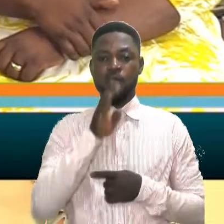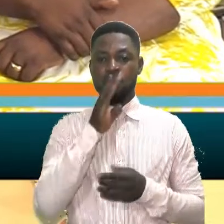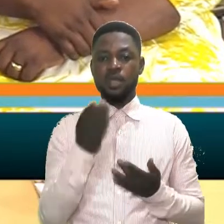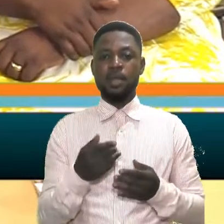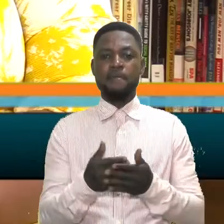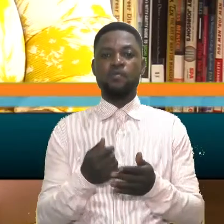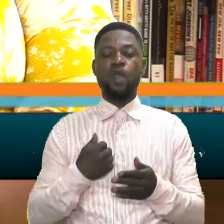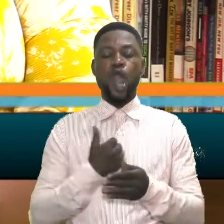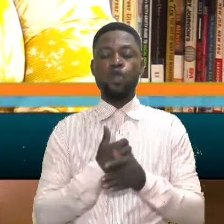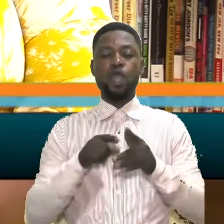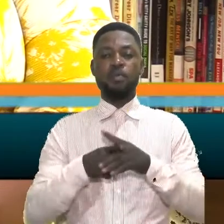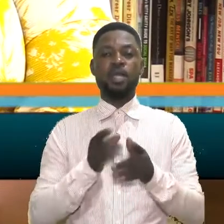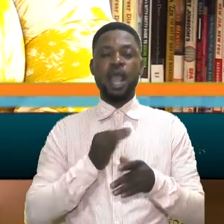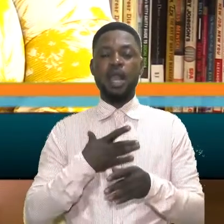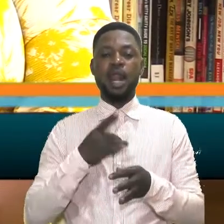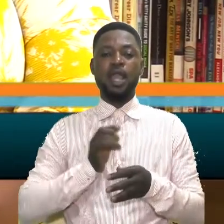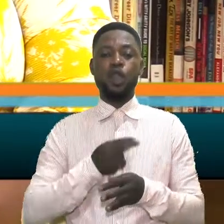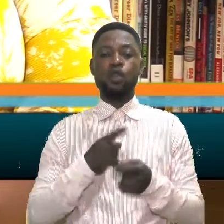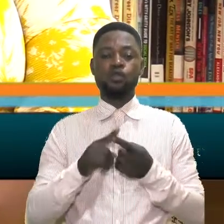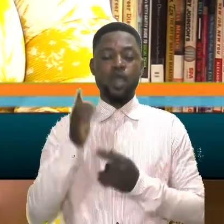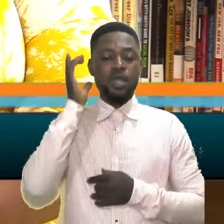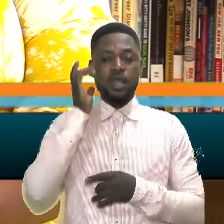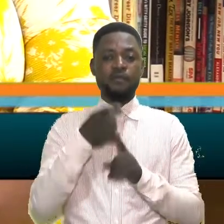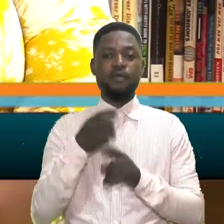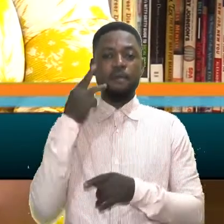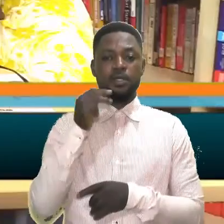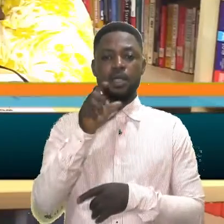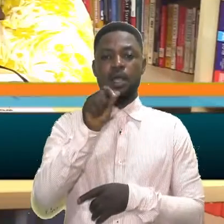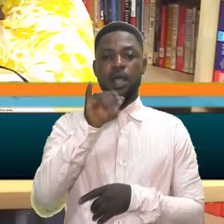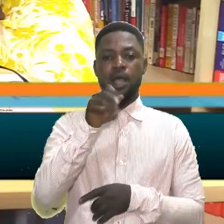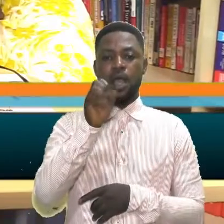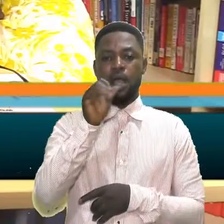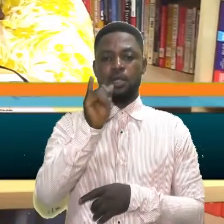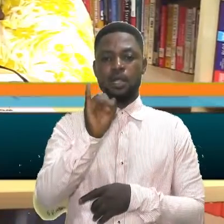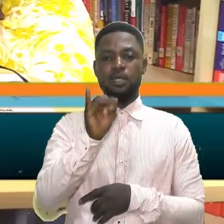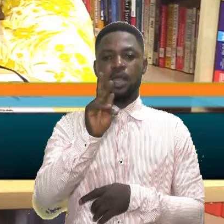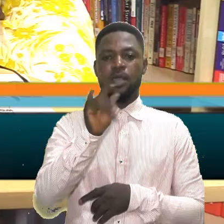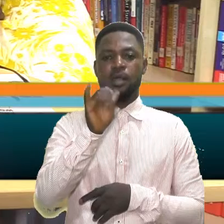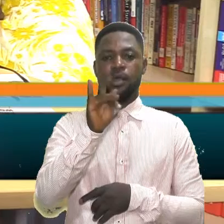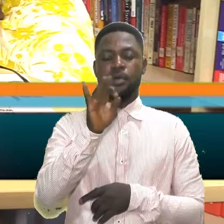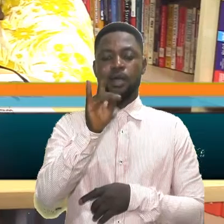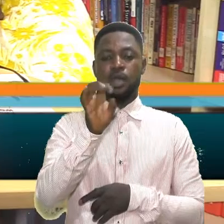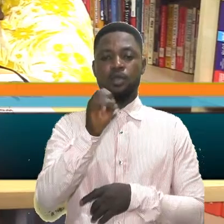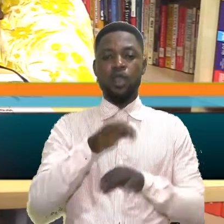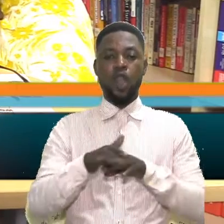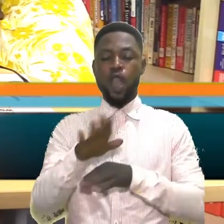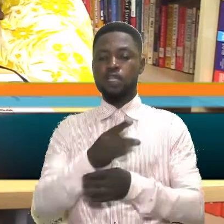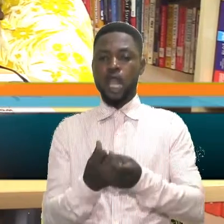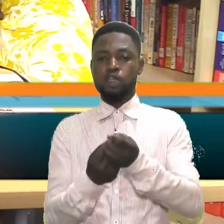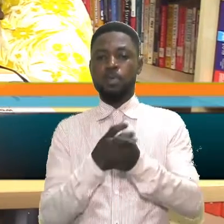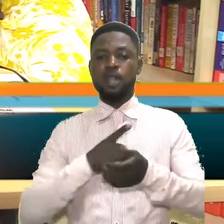here today with us. So before we begin, I would like us to hear from Mrs. Ajayikayode on their